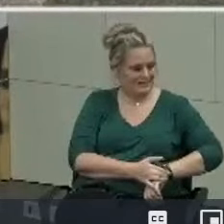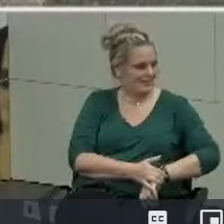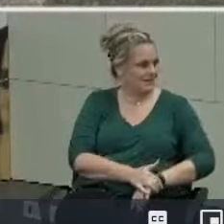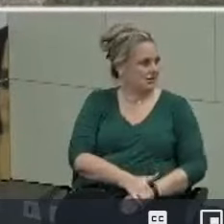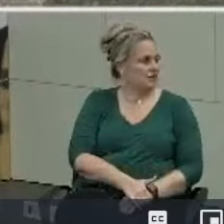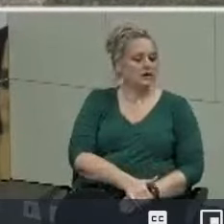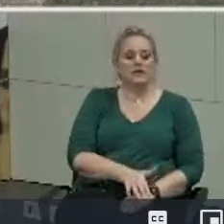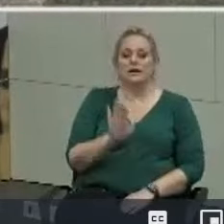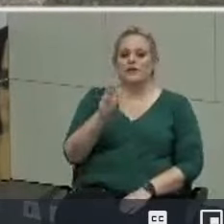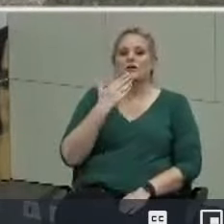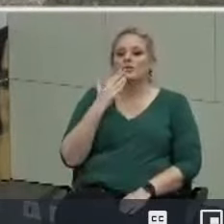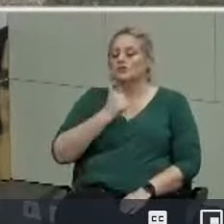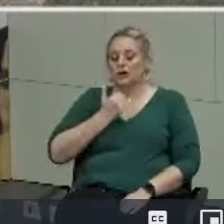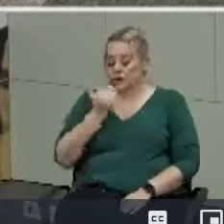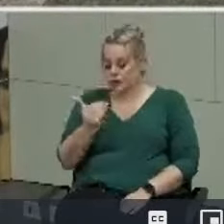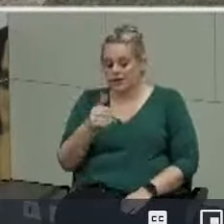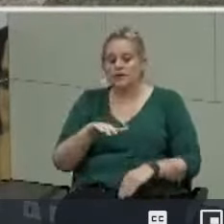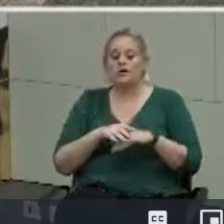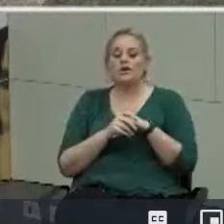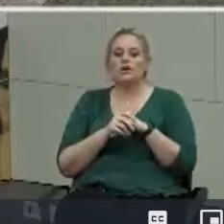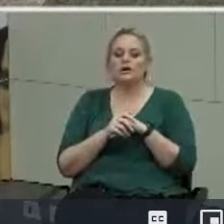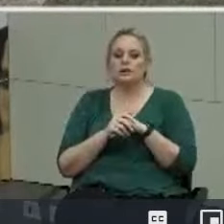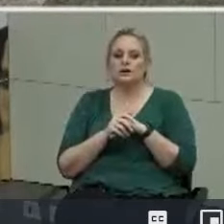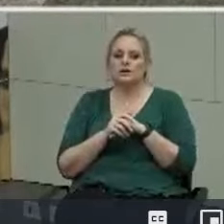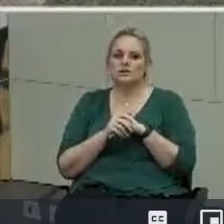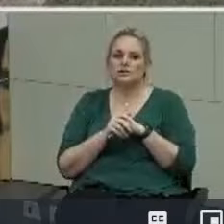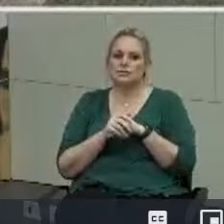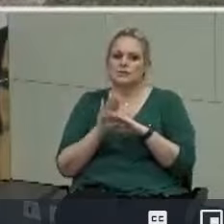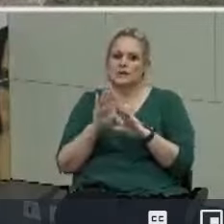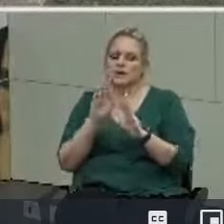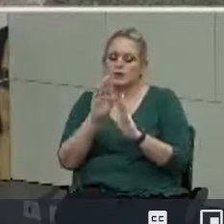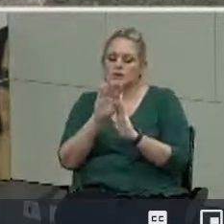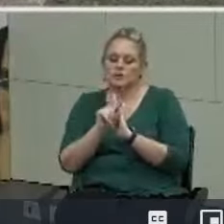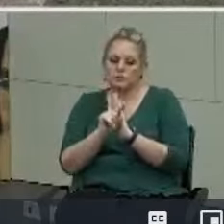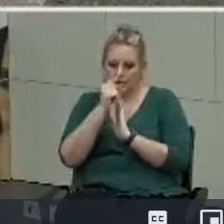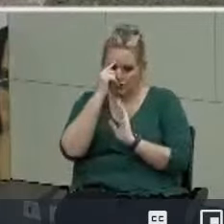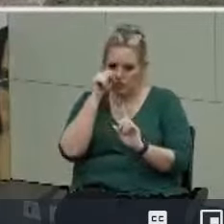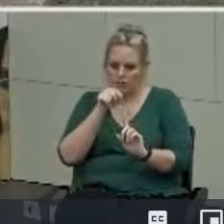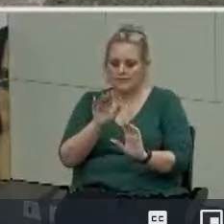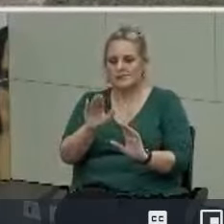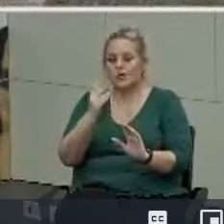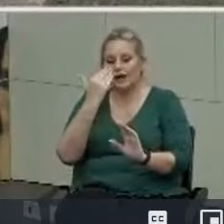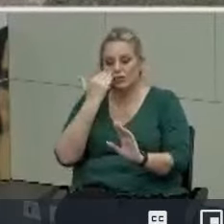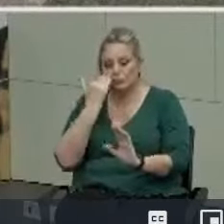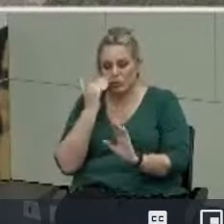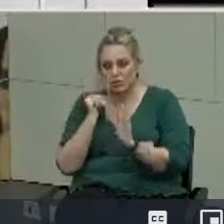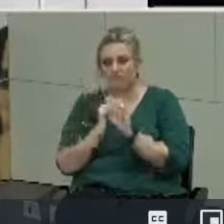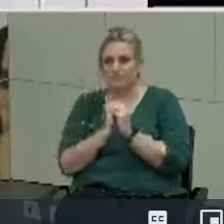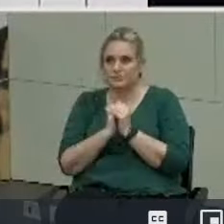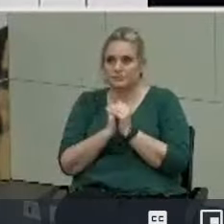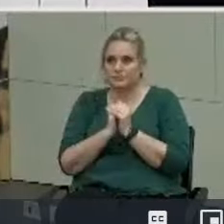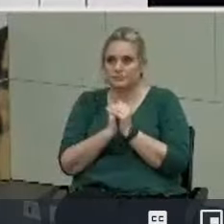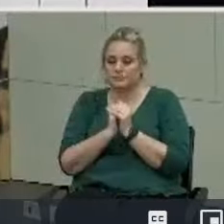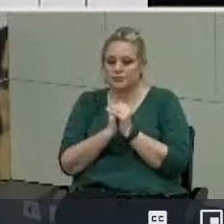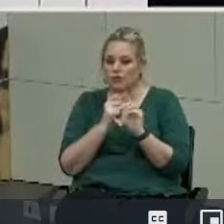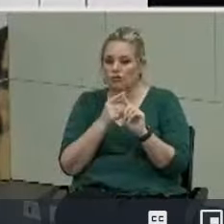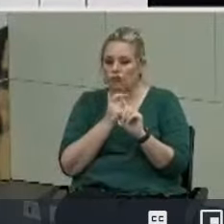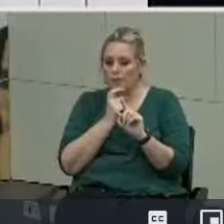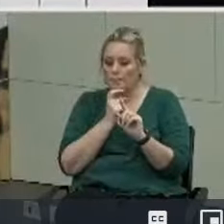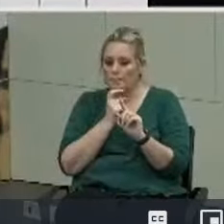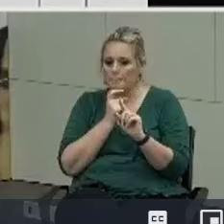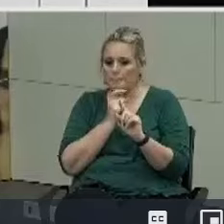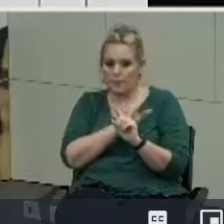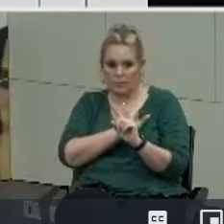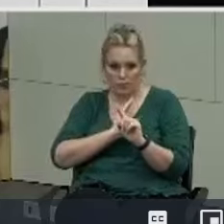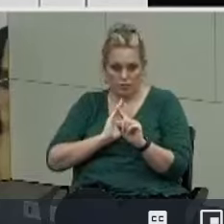okay sorry go ahead yes the preamble for this and i and i know um just from the questions the board